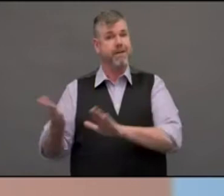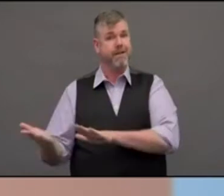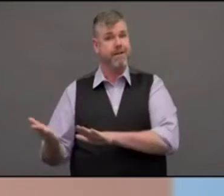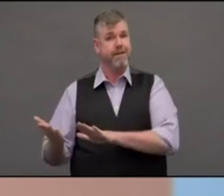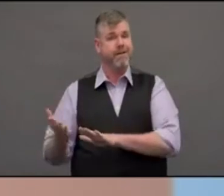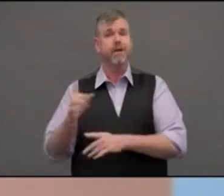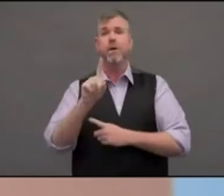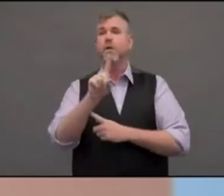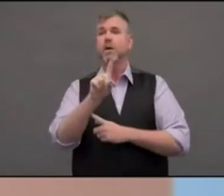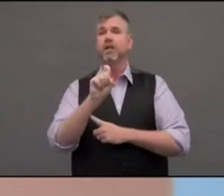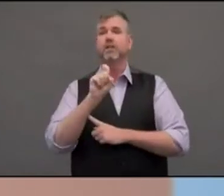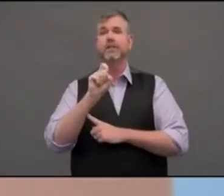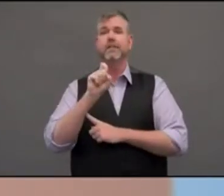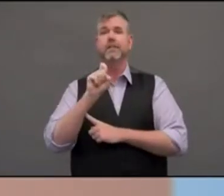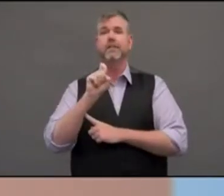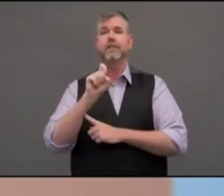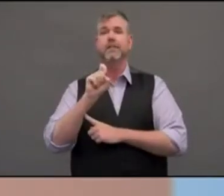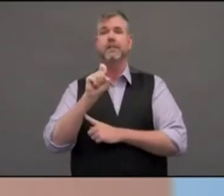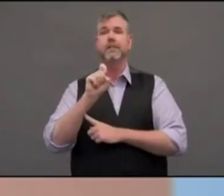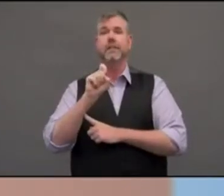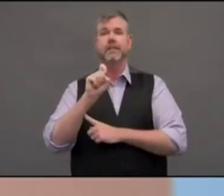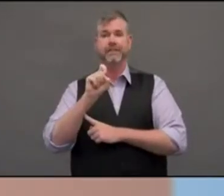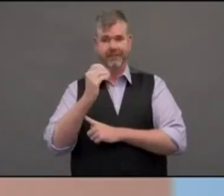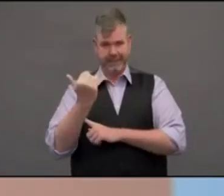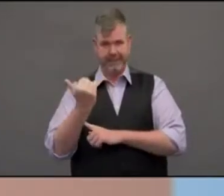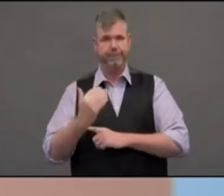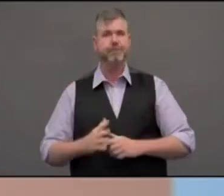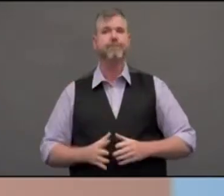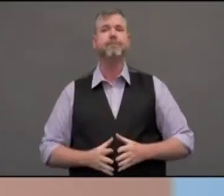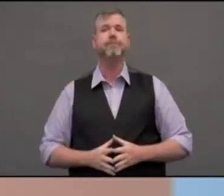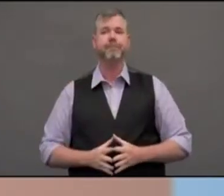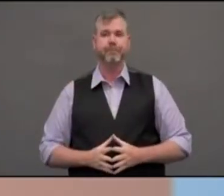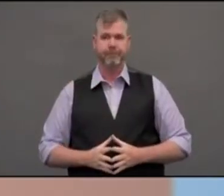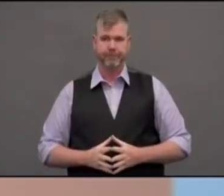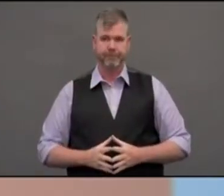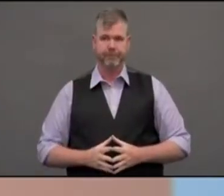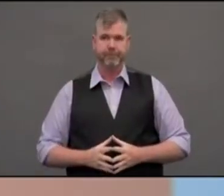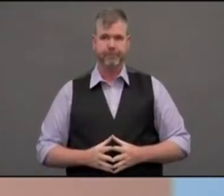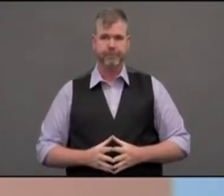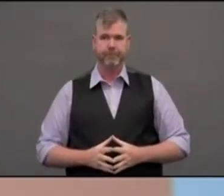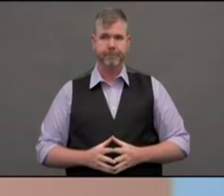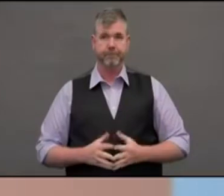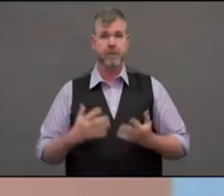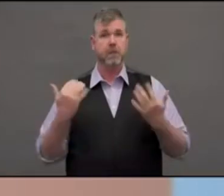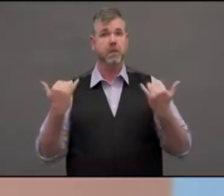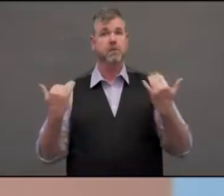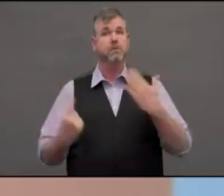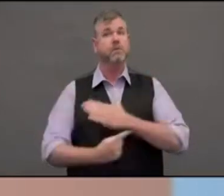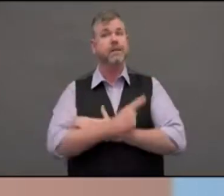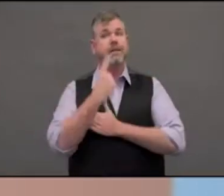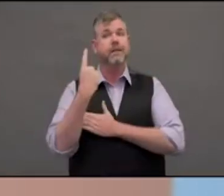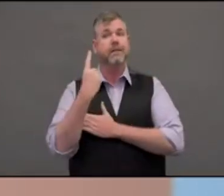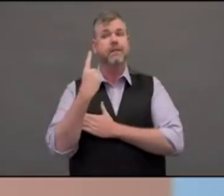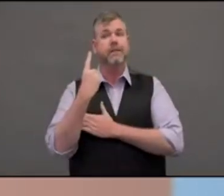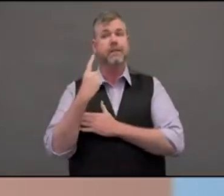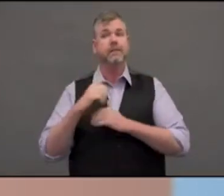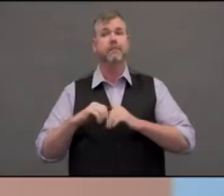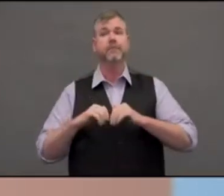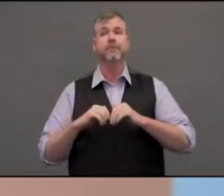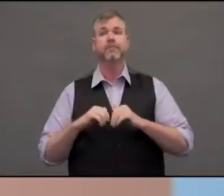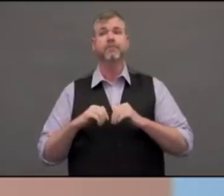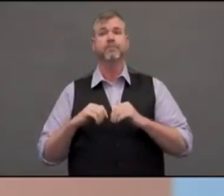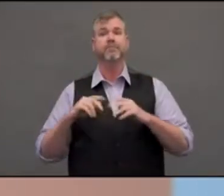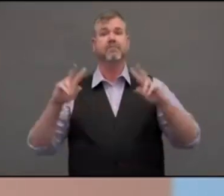Let us hold our loved ones close and dear. Our show today is about how community support in the form of donations